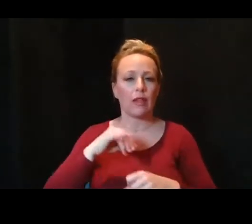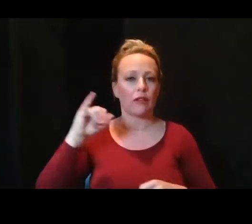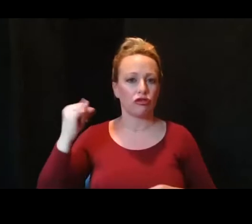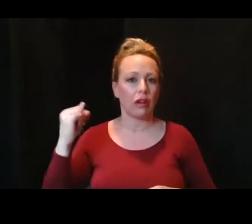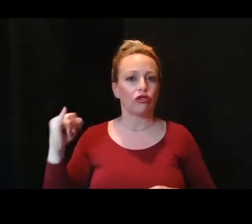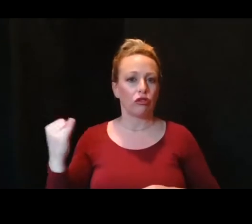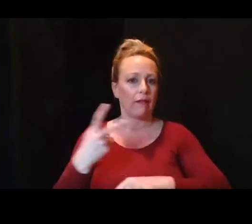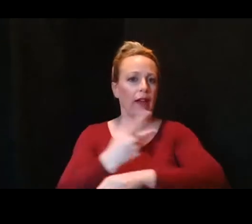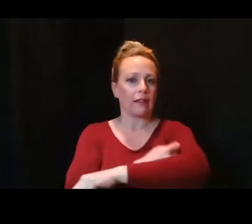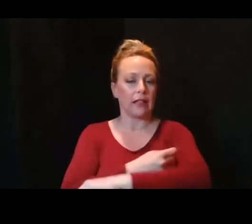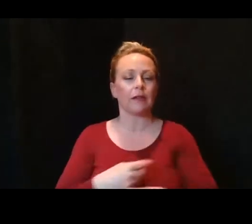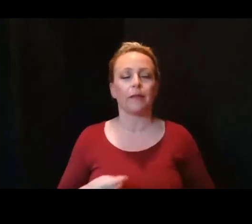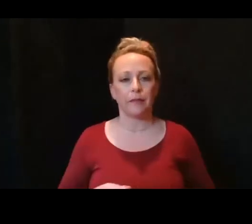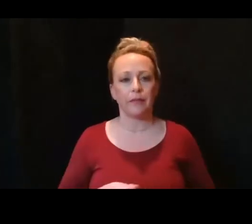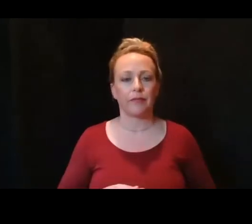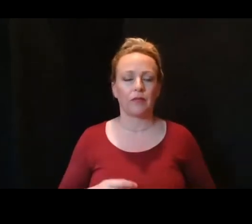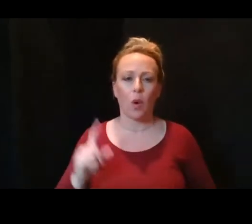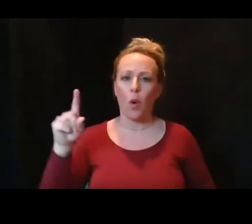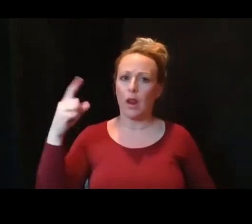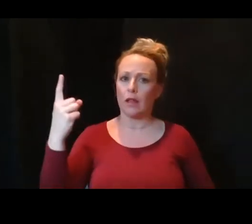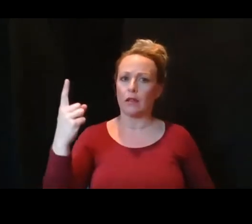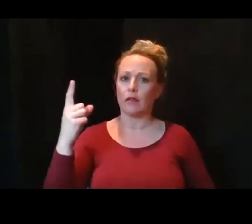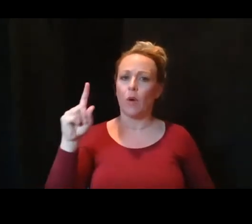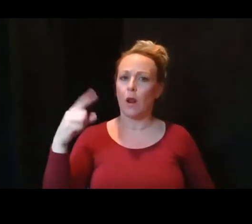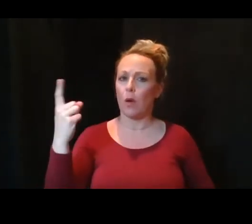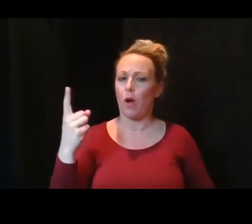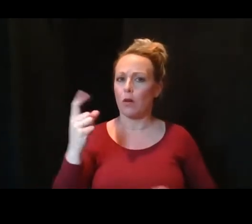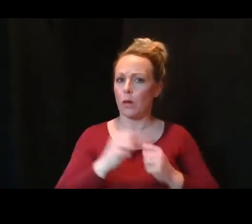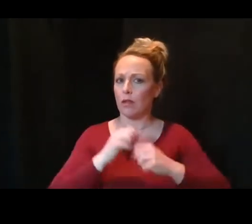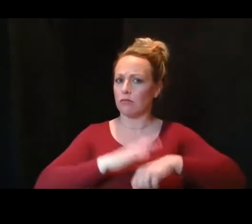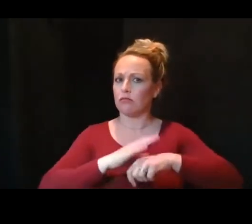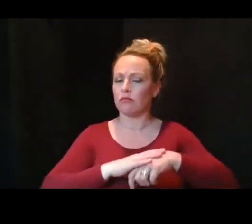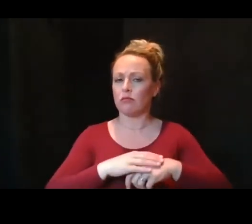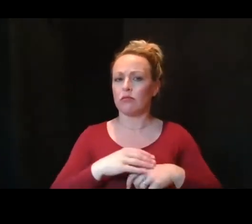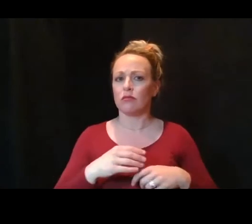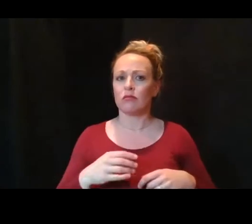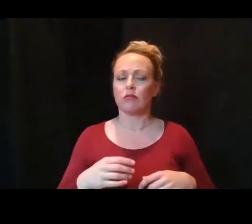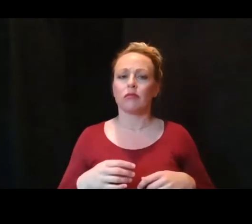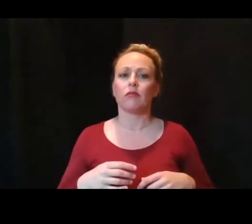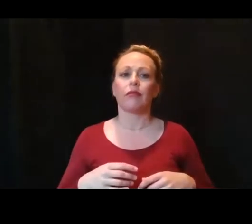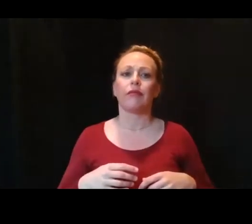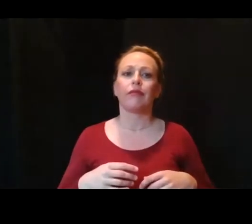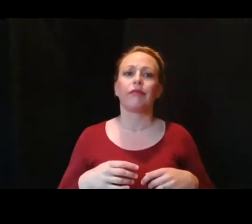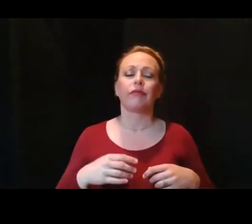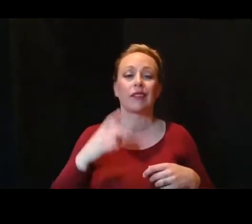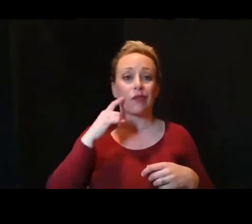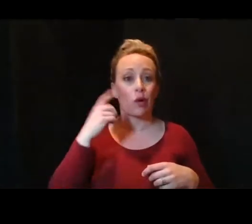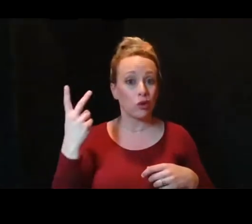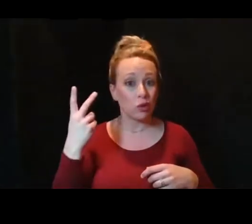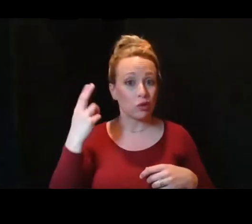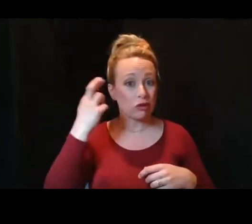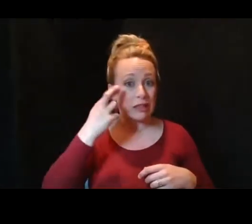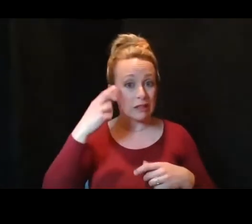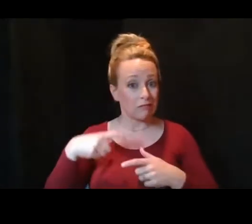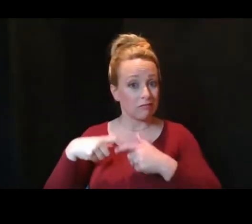this vaccine only. It's the only one of the three affected, for two reasons that are grounded